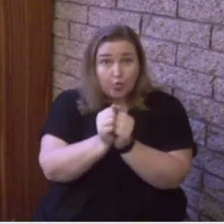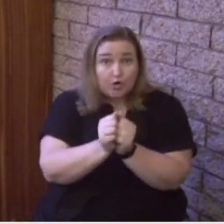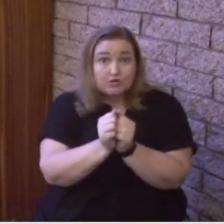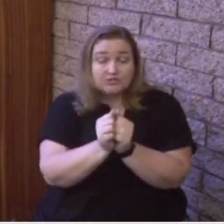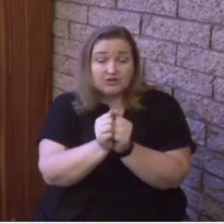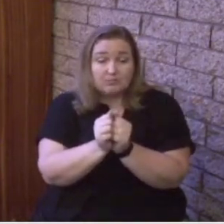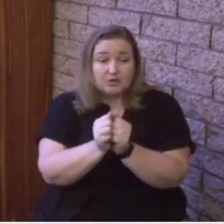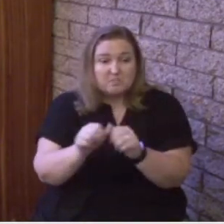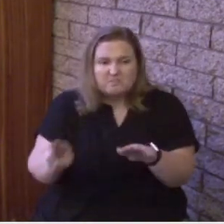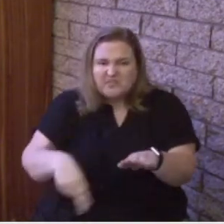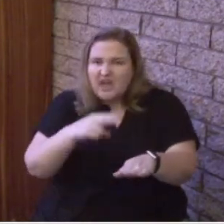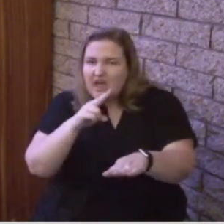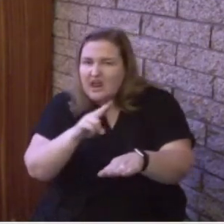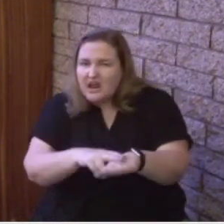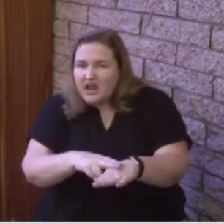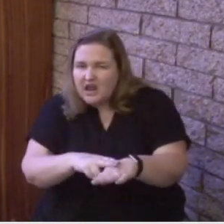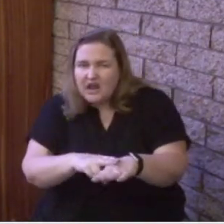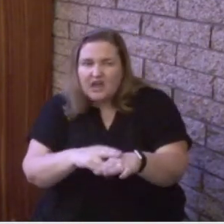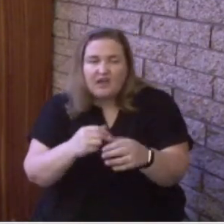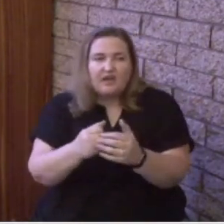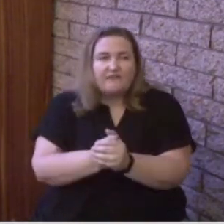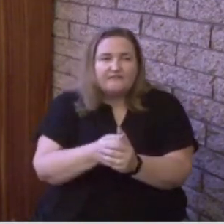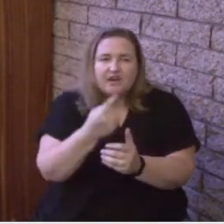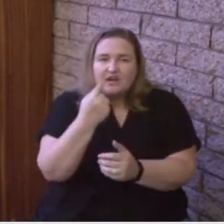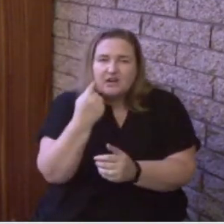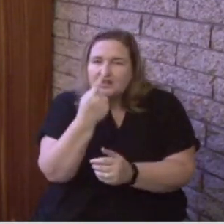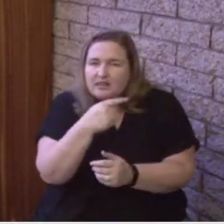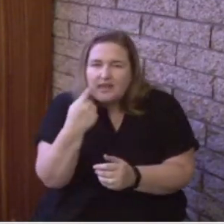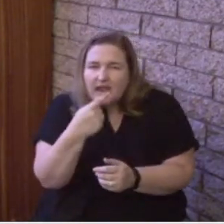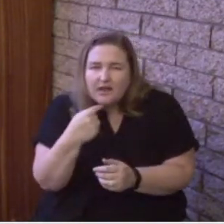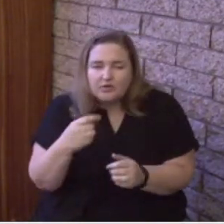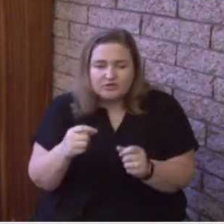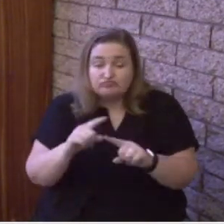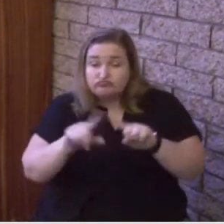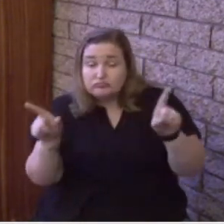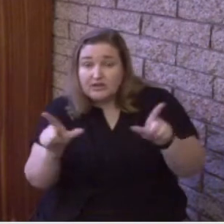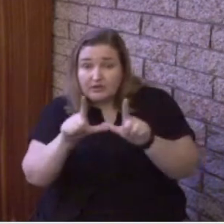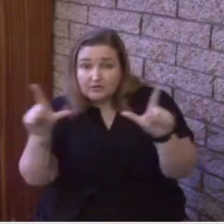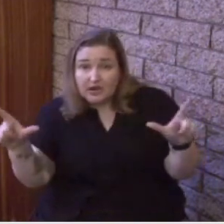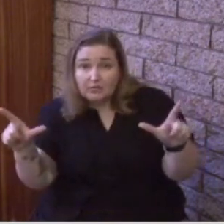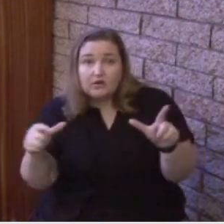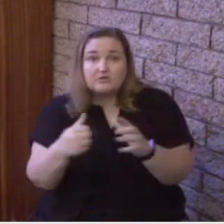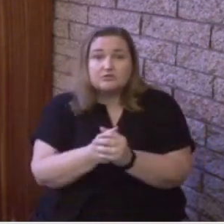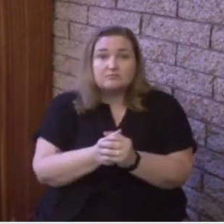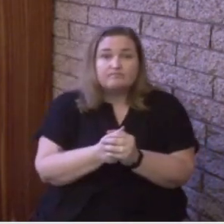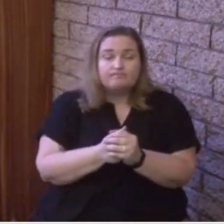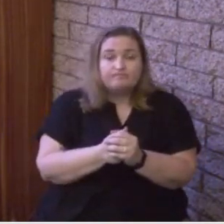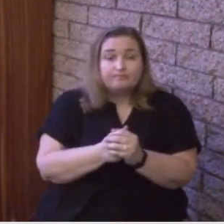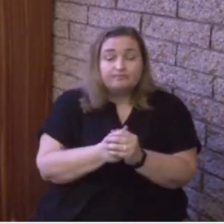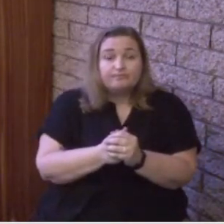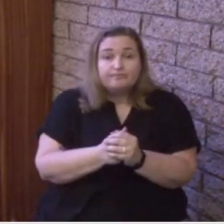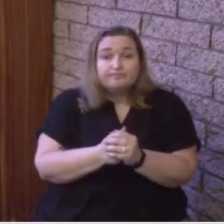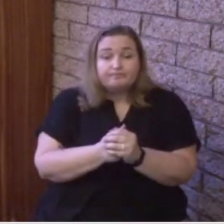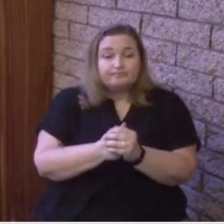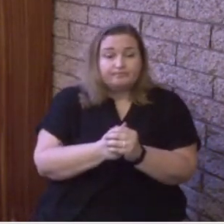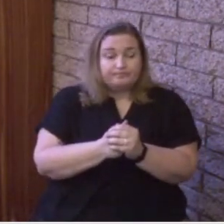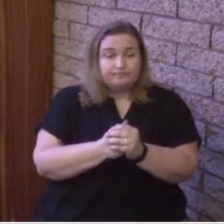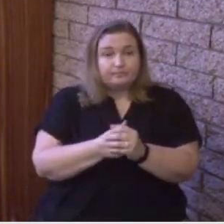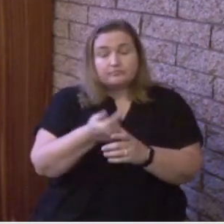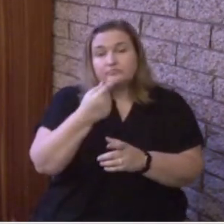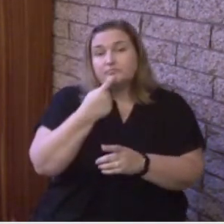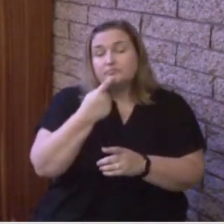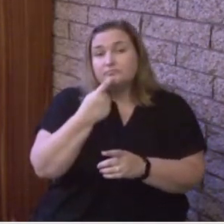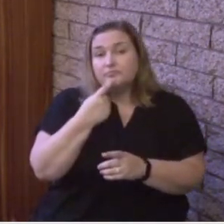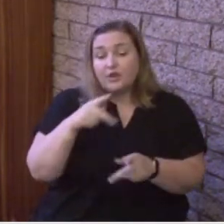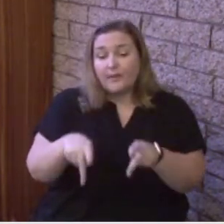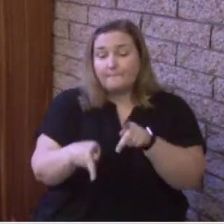even their native tongue or in a tongue that means another language. And the scripture says that all these, the